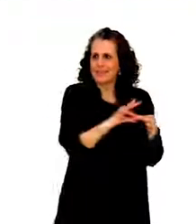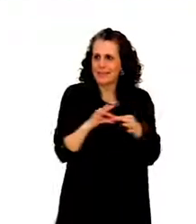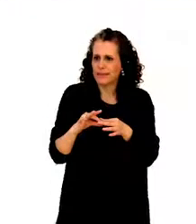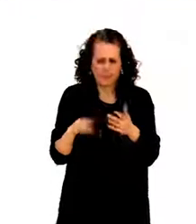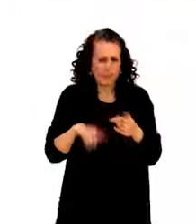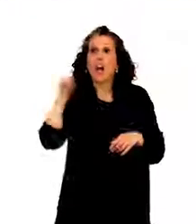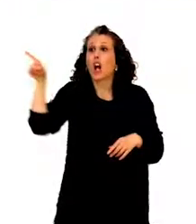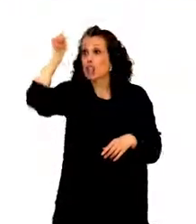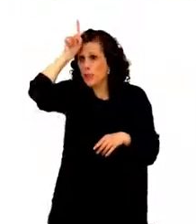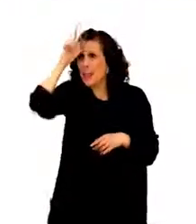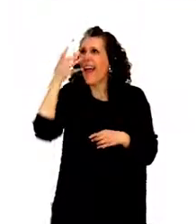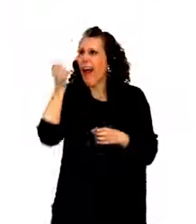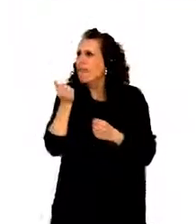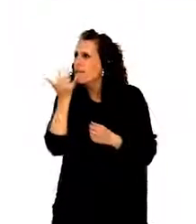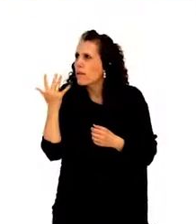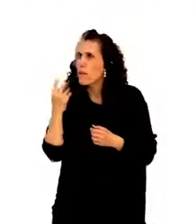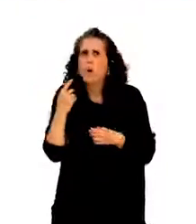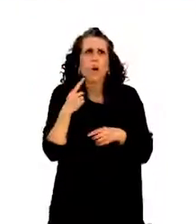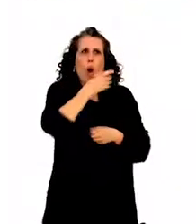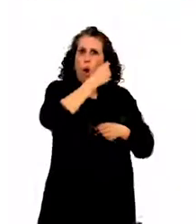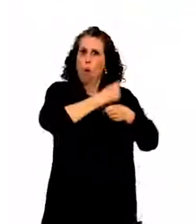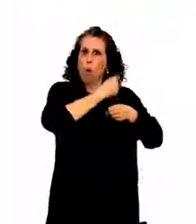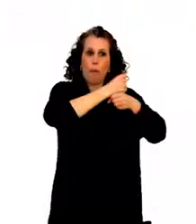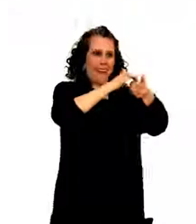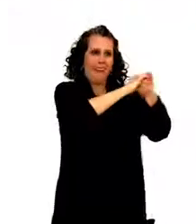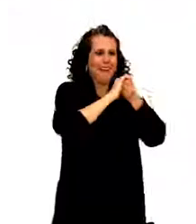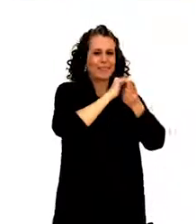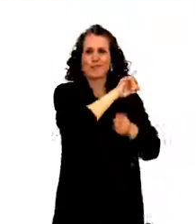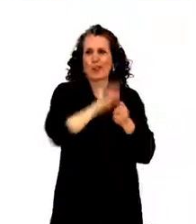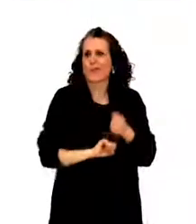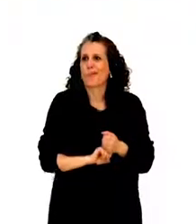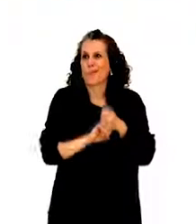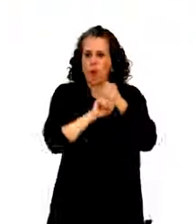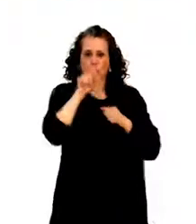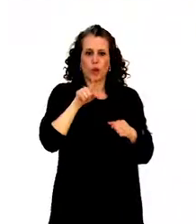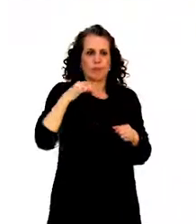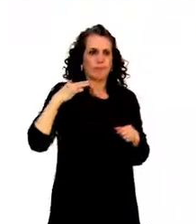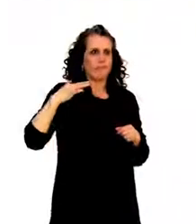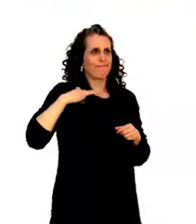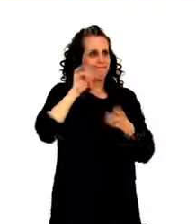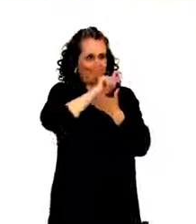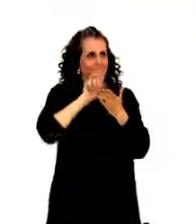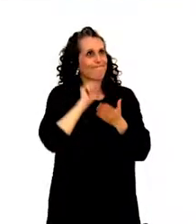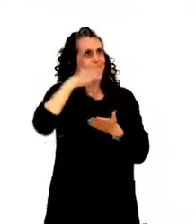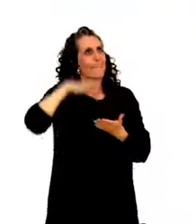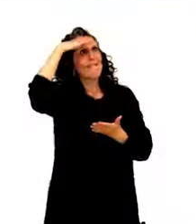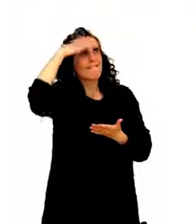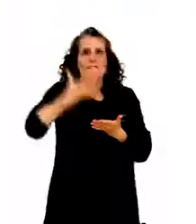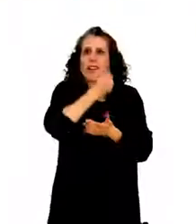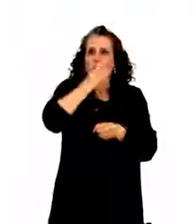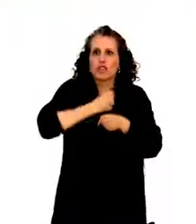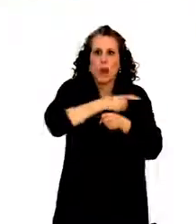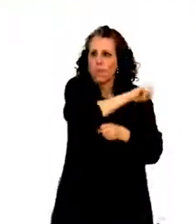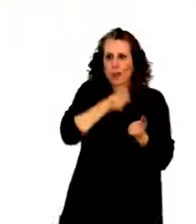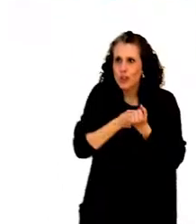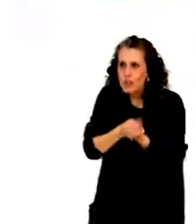One was involved where the employment agency did not support properly applicants with disability to find a job. Then we had